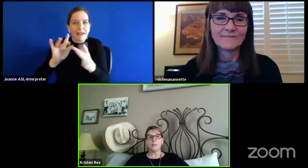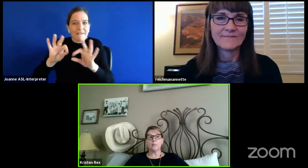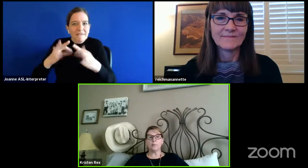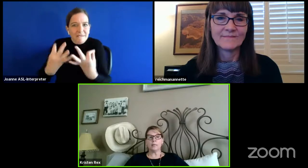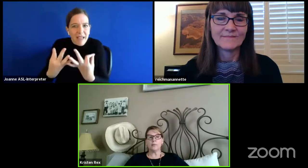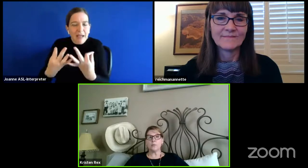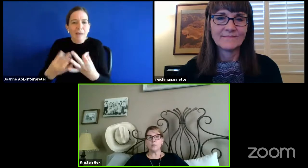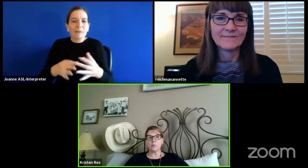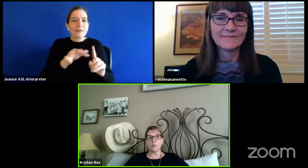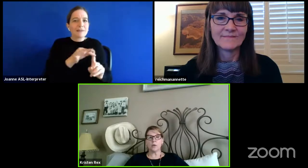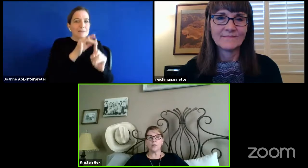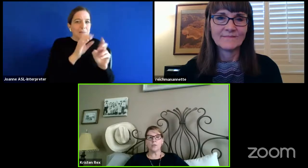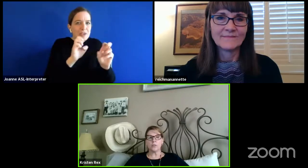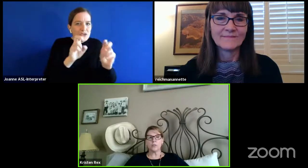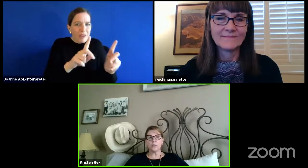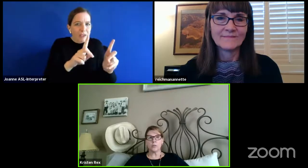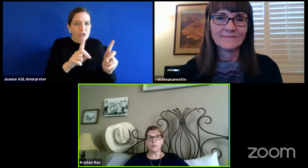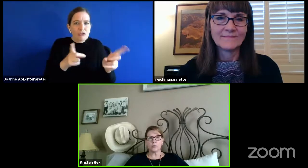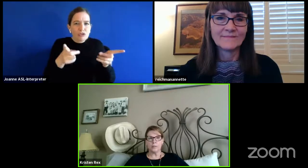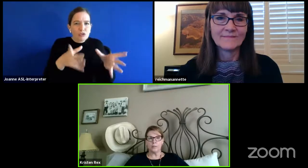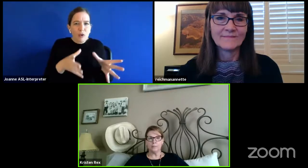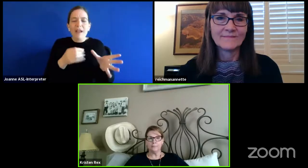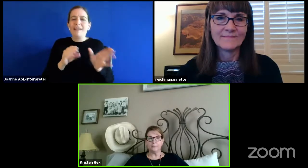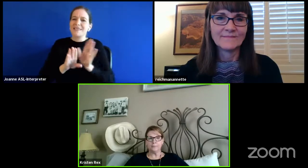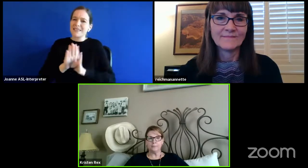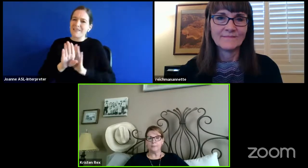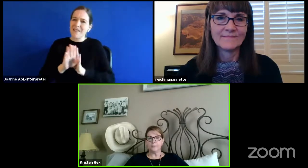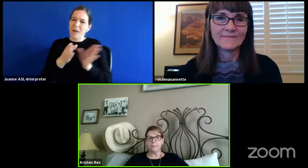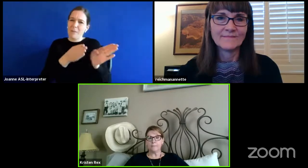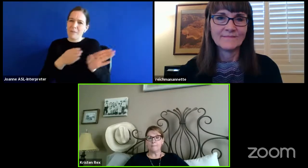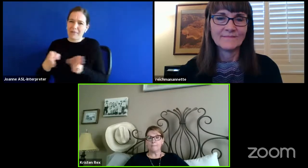to develop plans to support our students that we are serving.